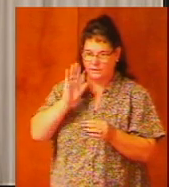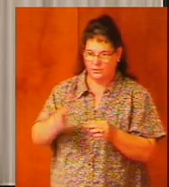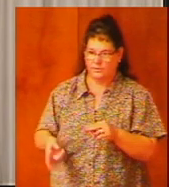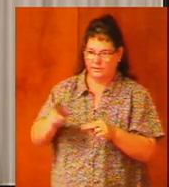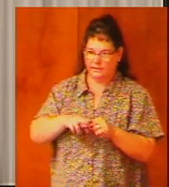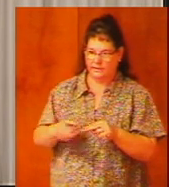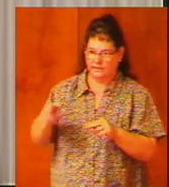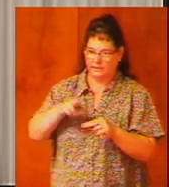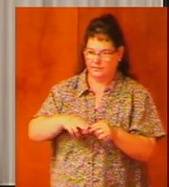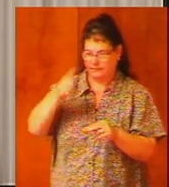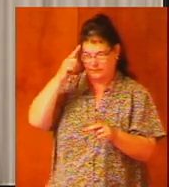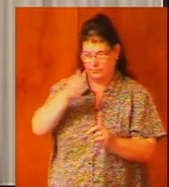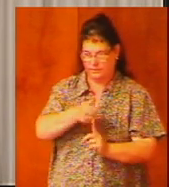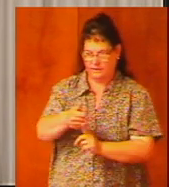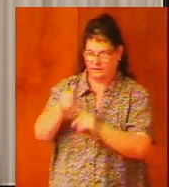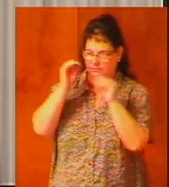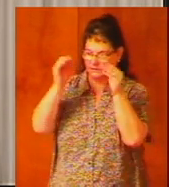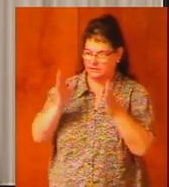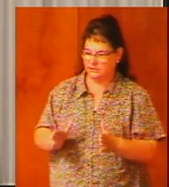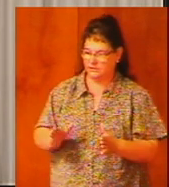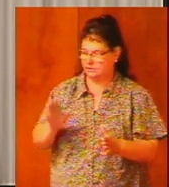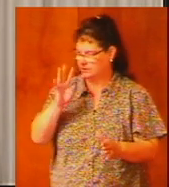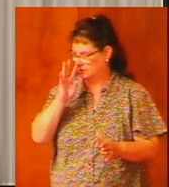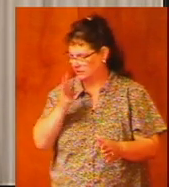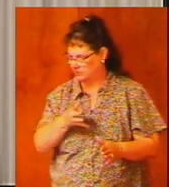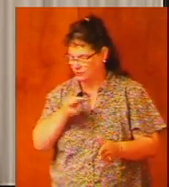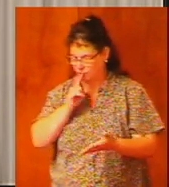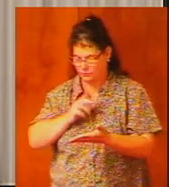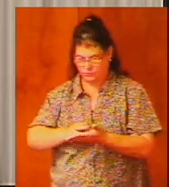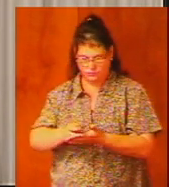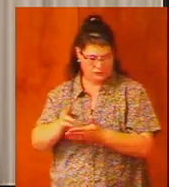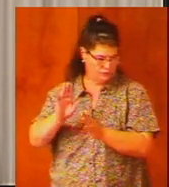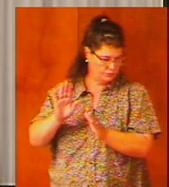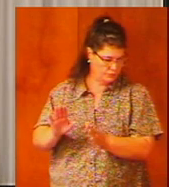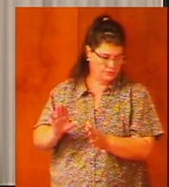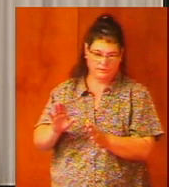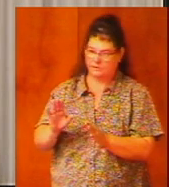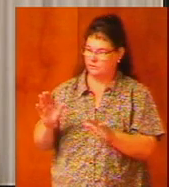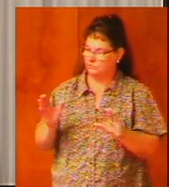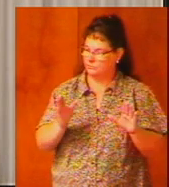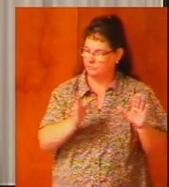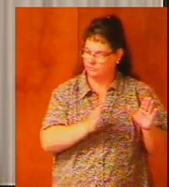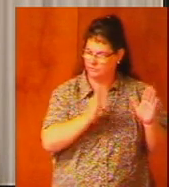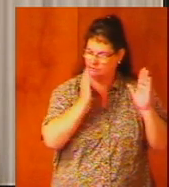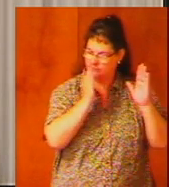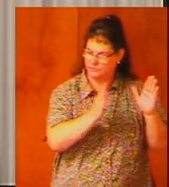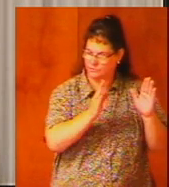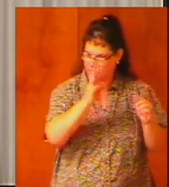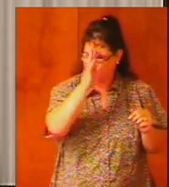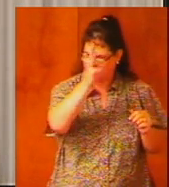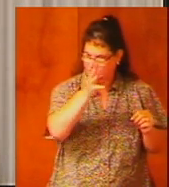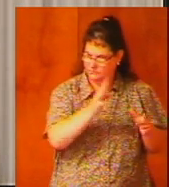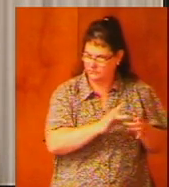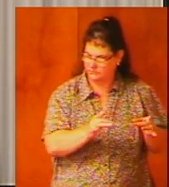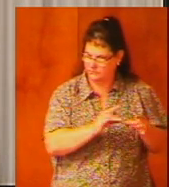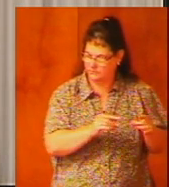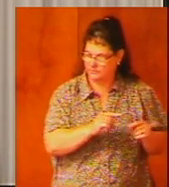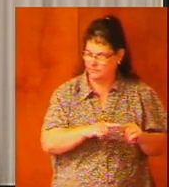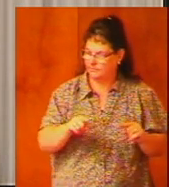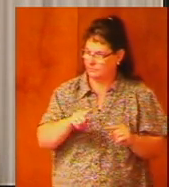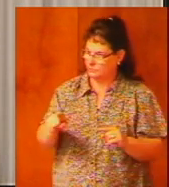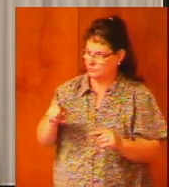for themselves teachers and they will turn their ears away from the truth and be turned aside to fables but you be